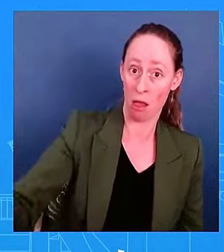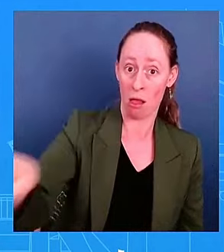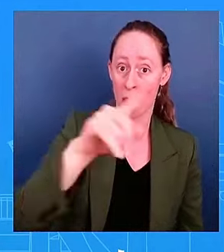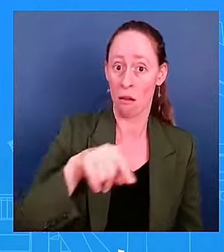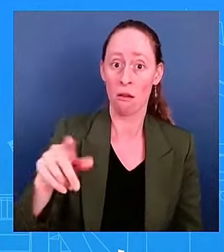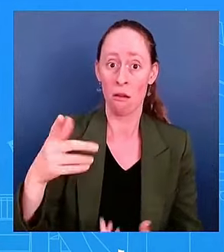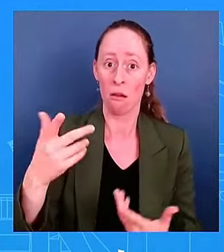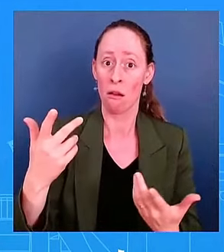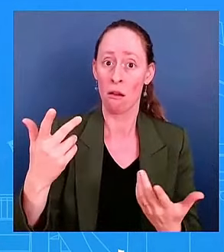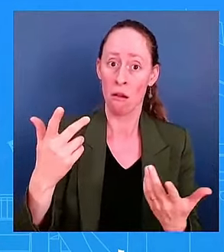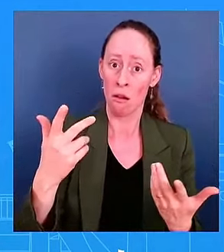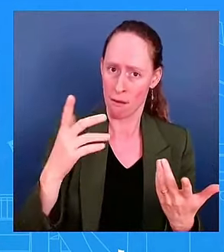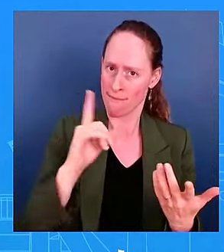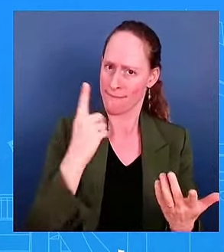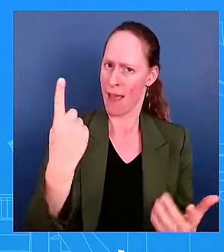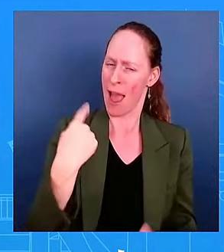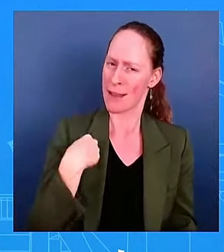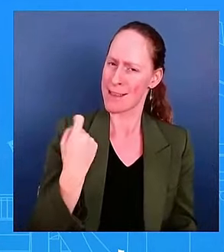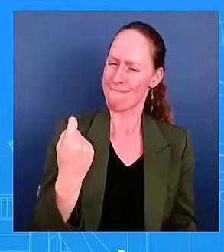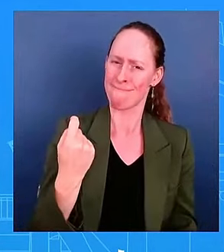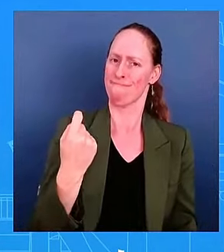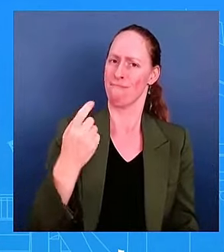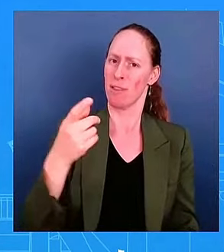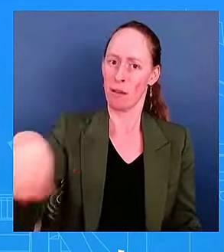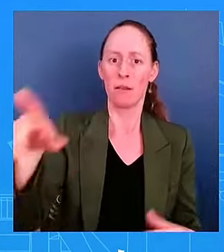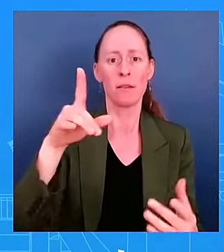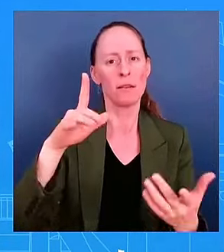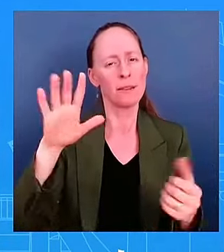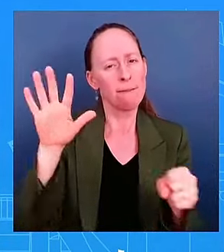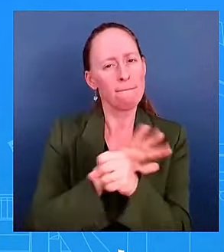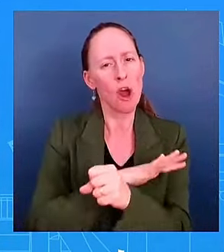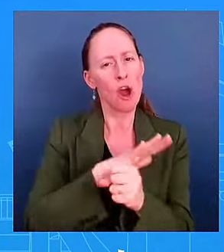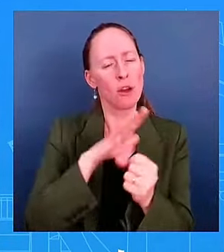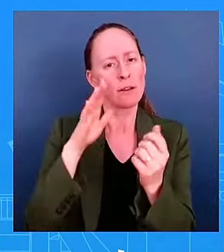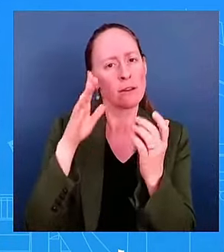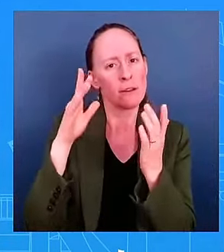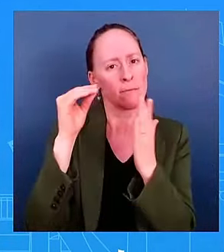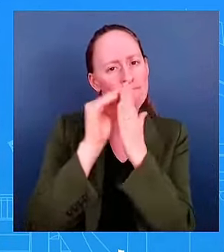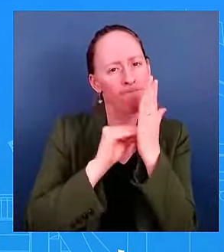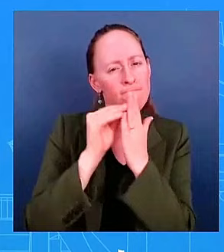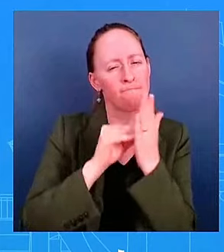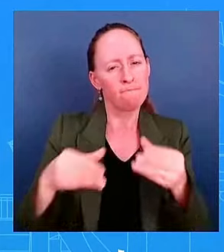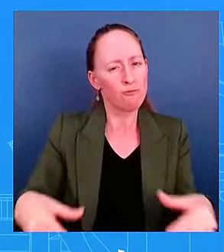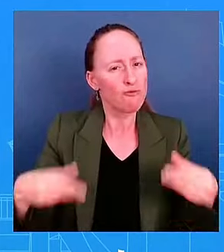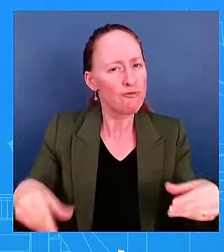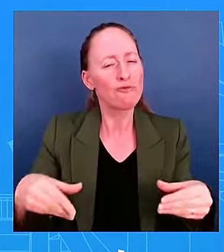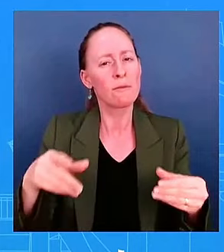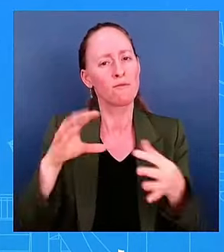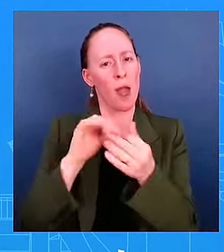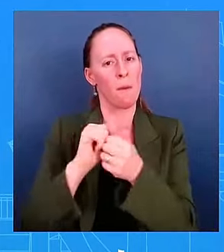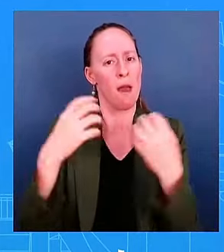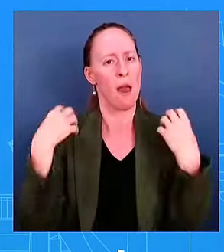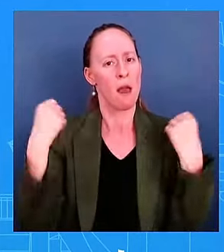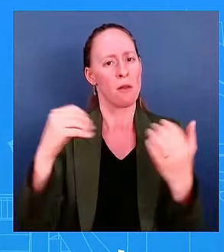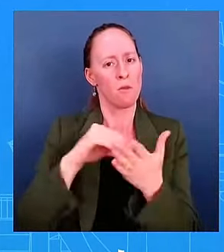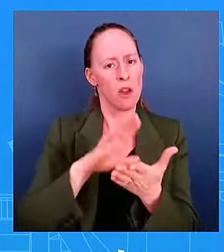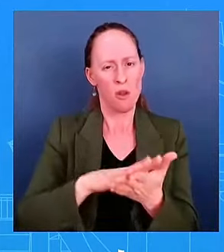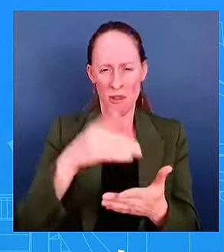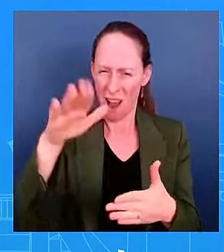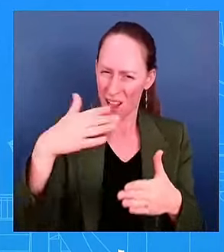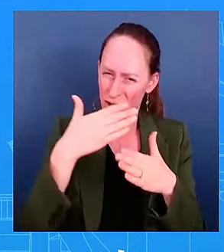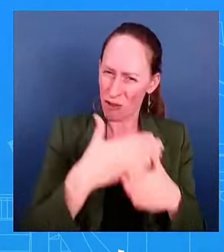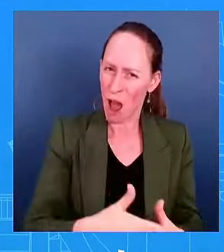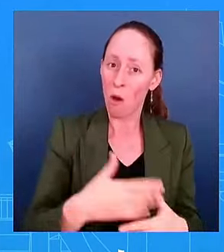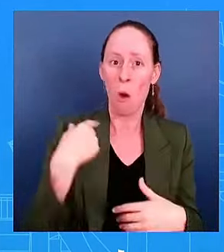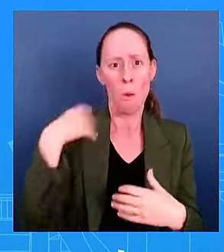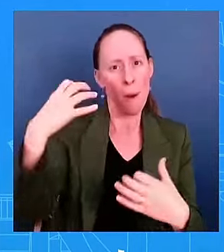Dr. O'Connor available for questions from us, no to releasing any other information that would shed some more light on